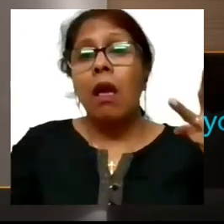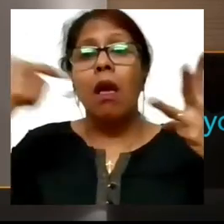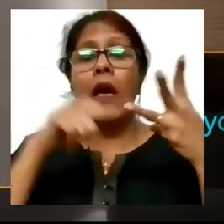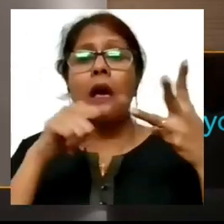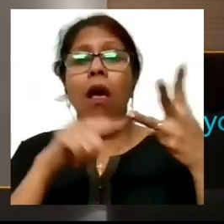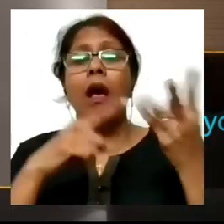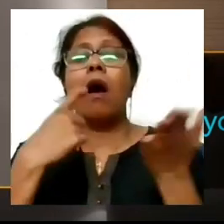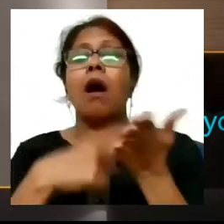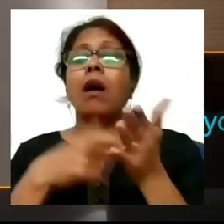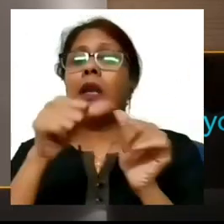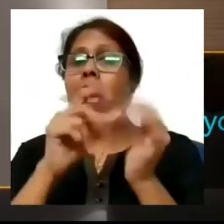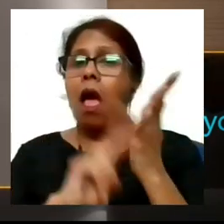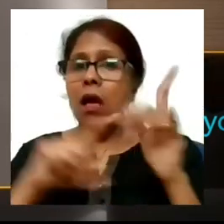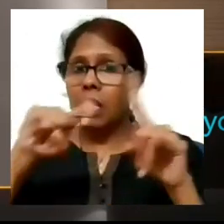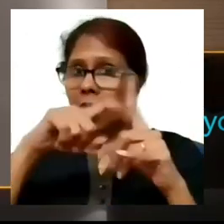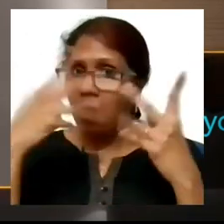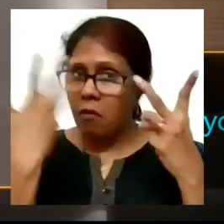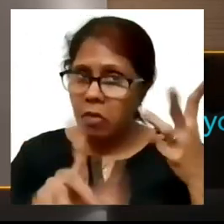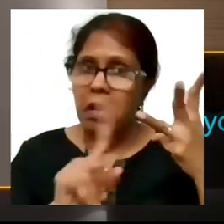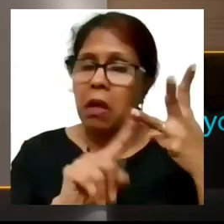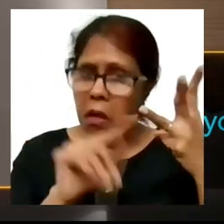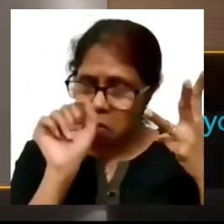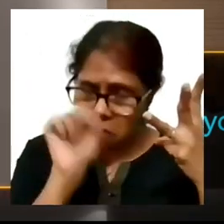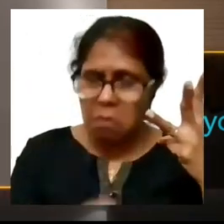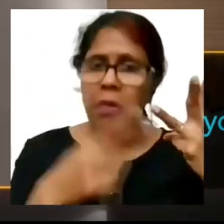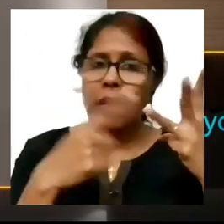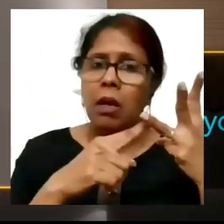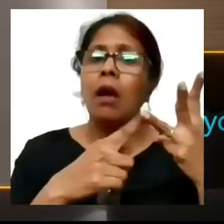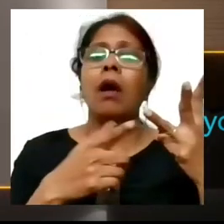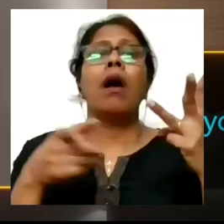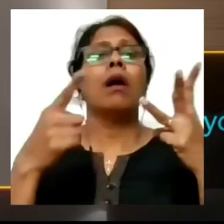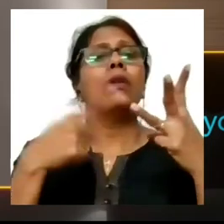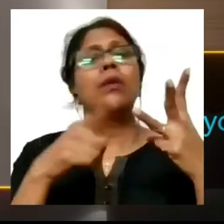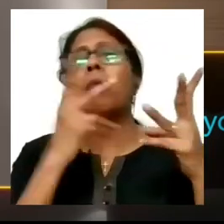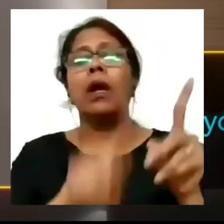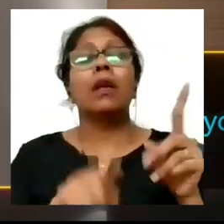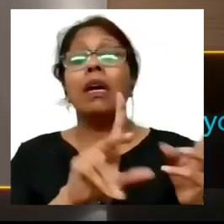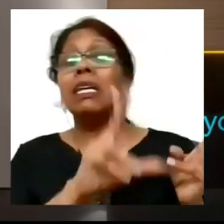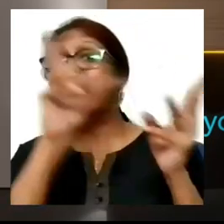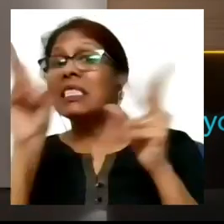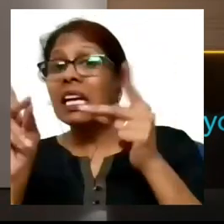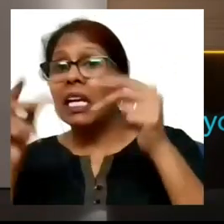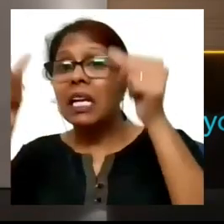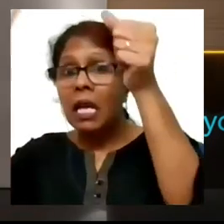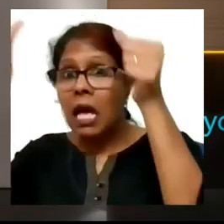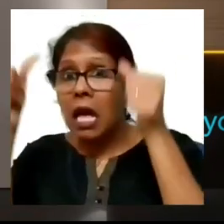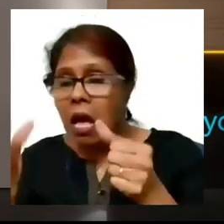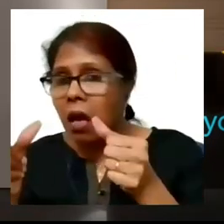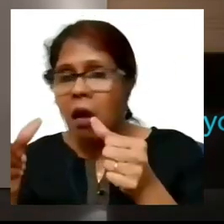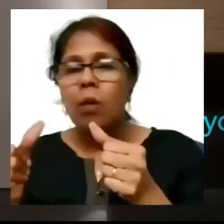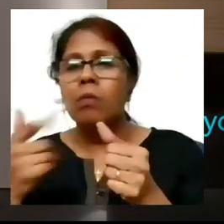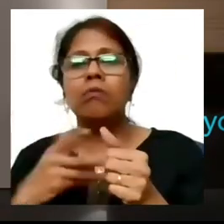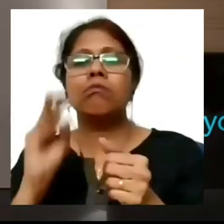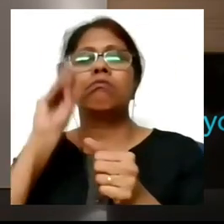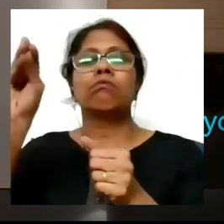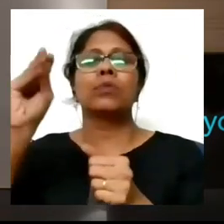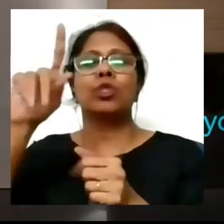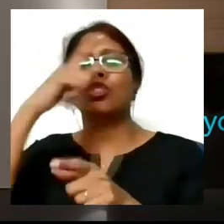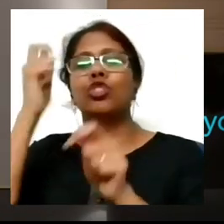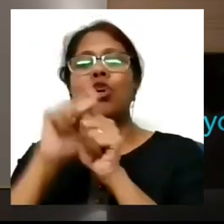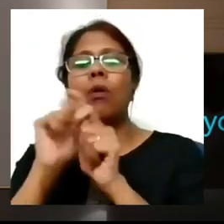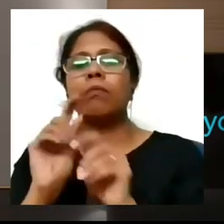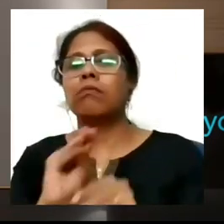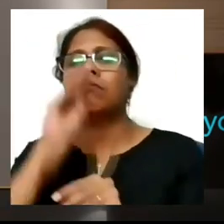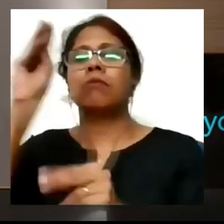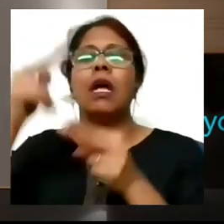service similar rank and by the service allocation you know the service that I would have gotten and I